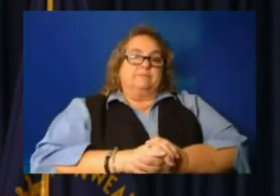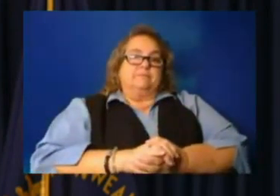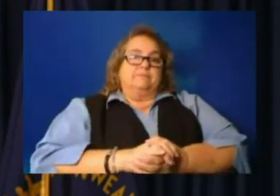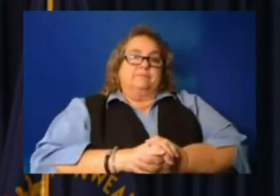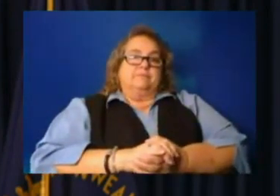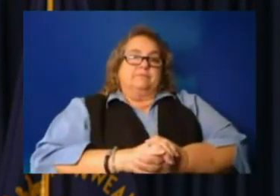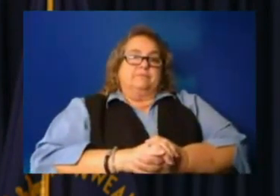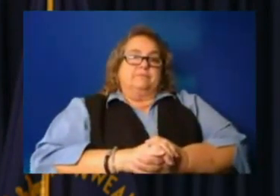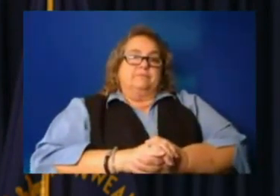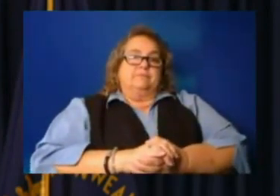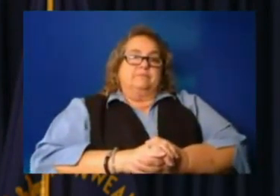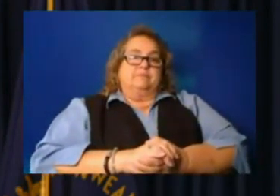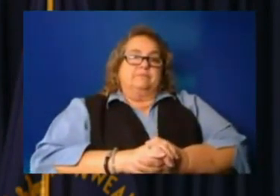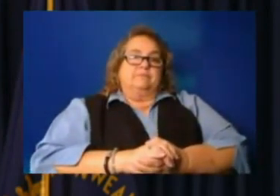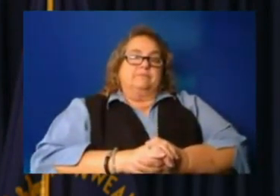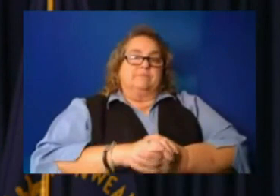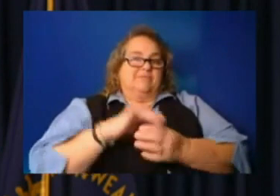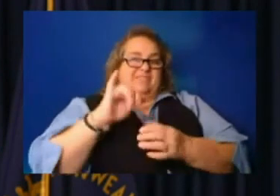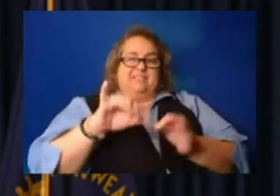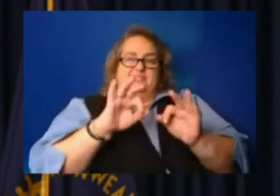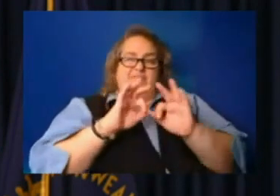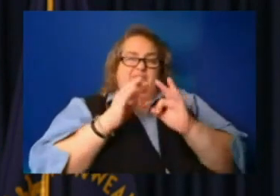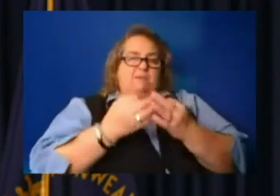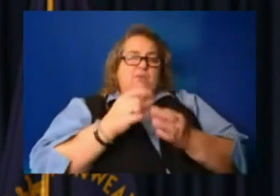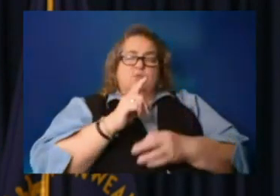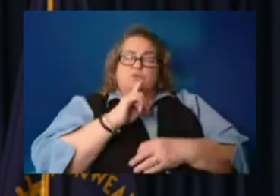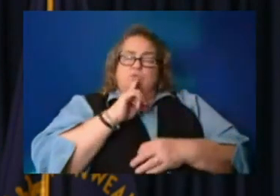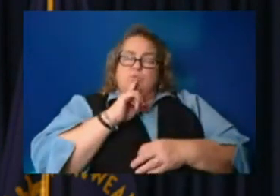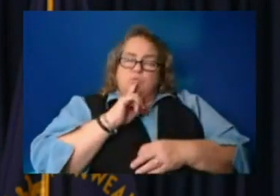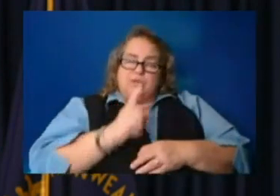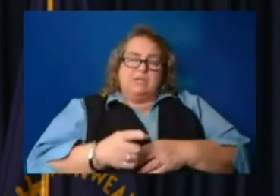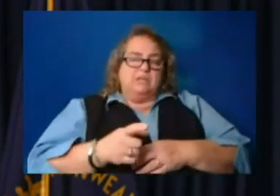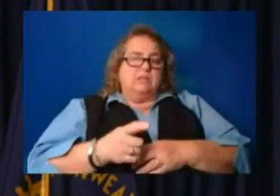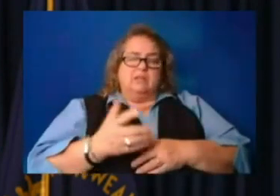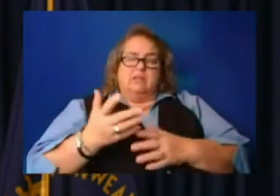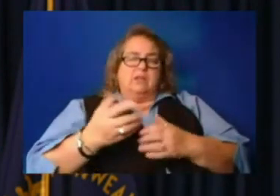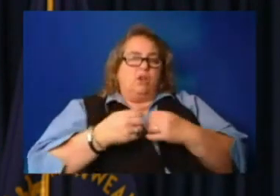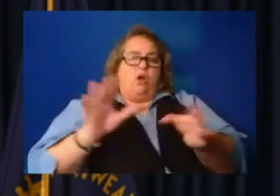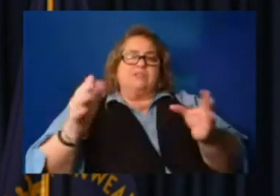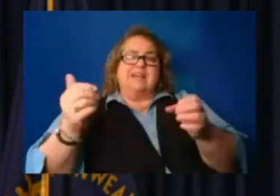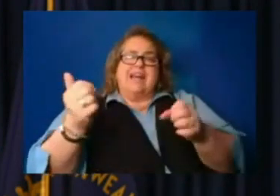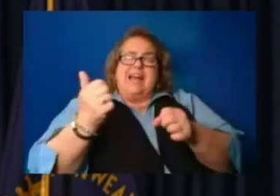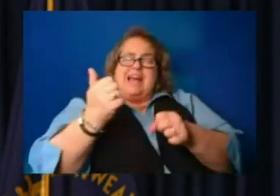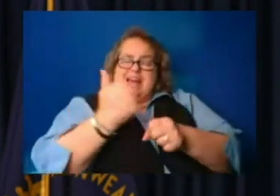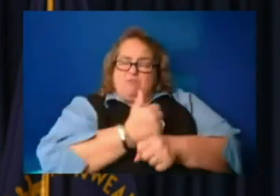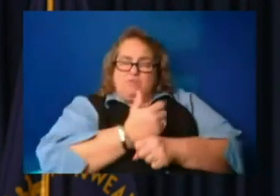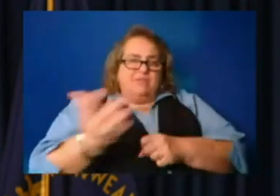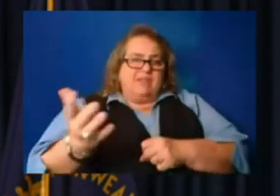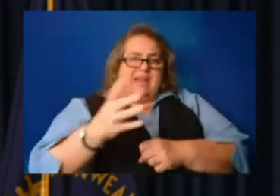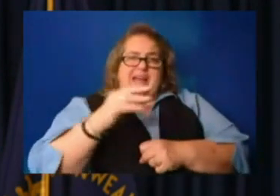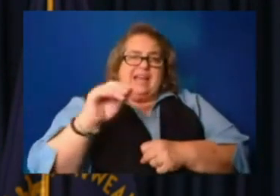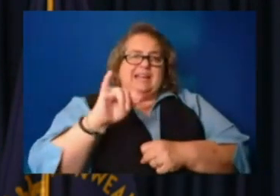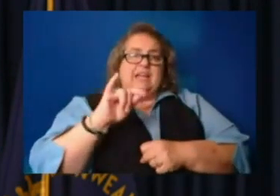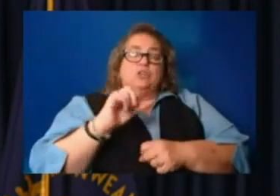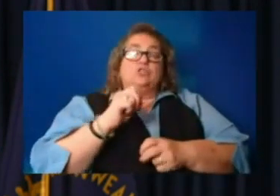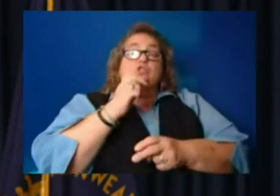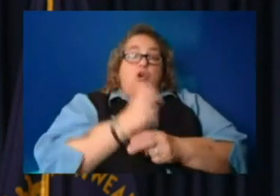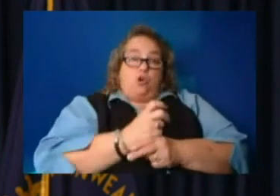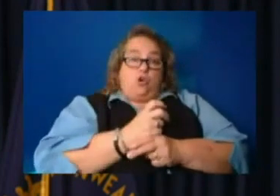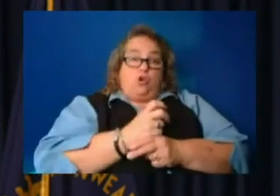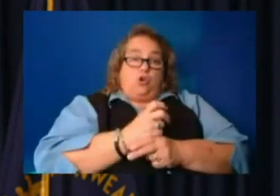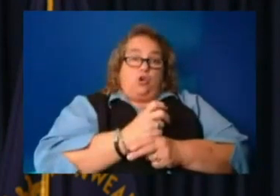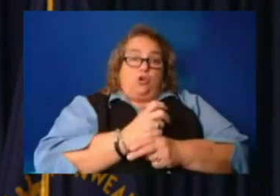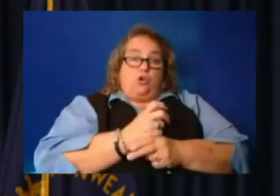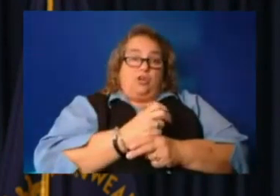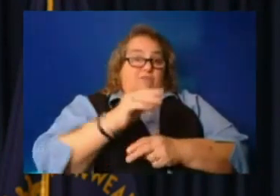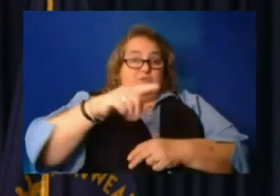I mean, these families really lost everything and it it's hard. Maybe if you haven't seen it, but